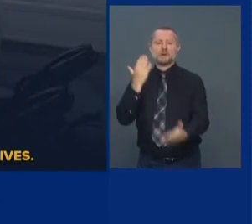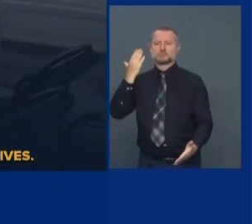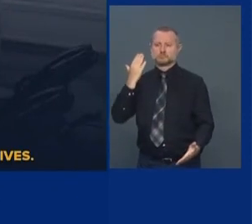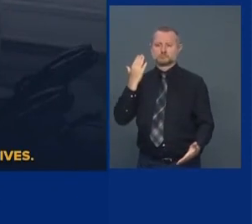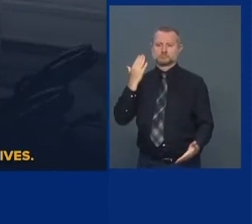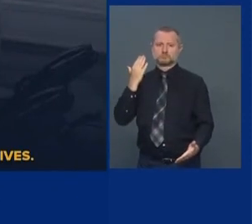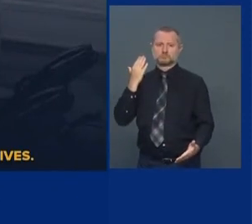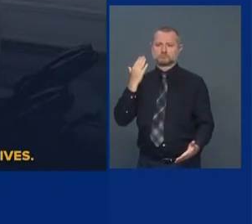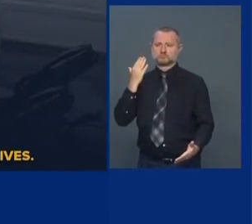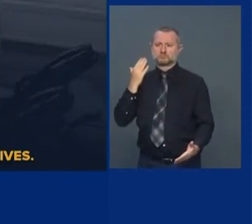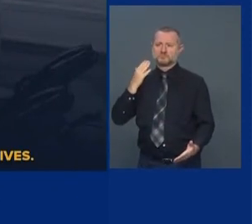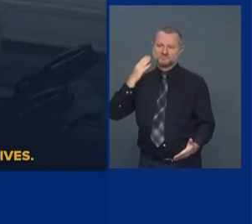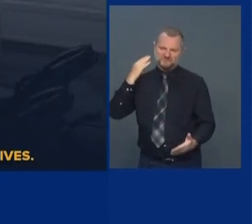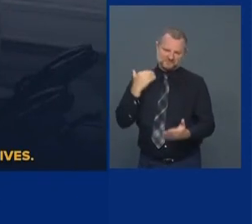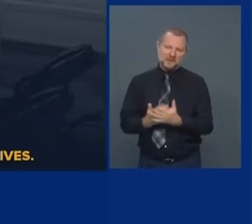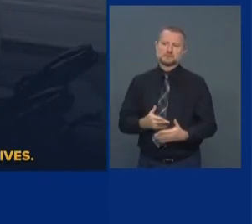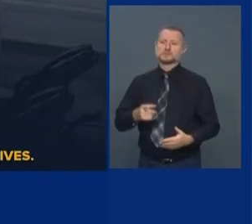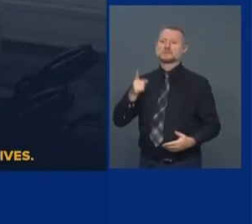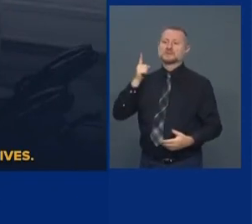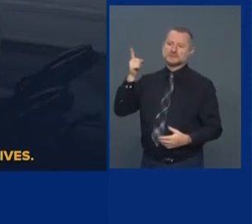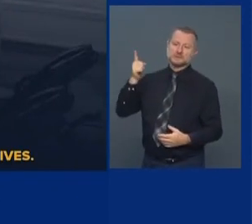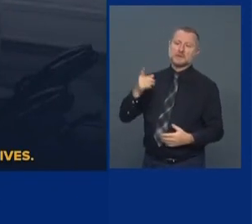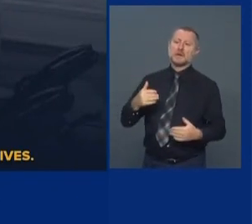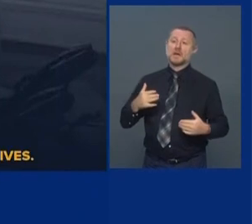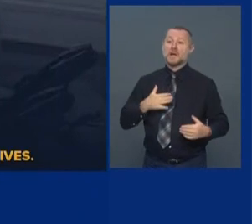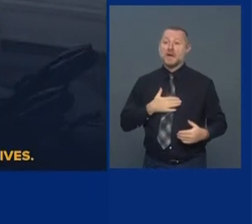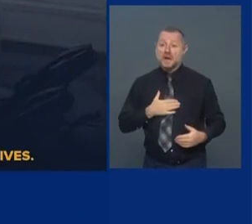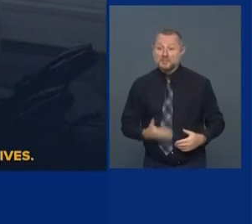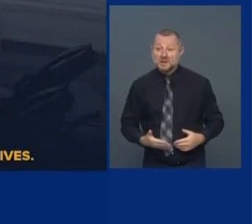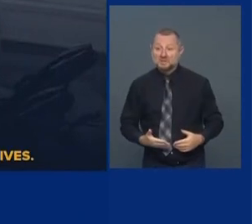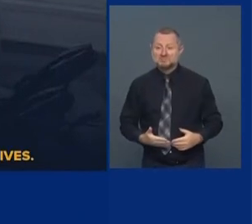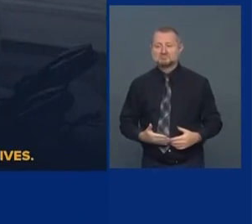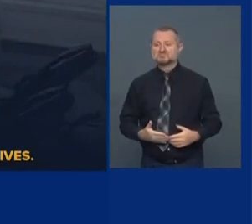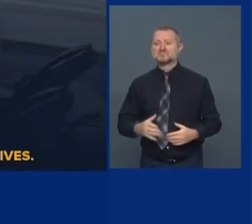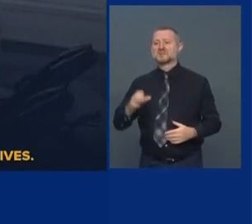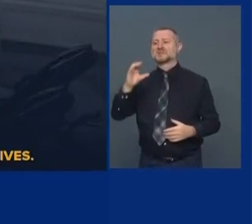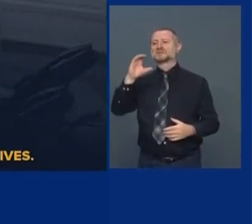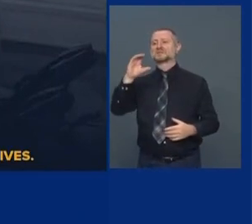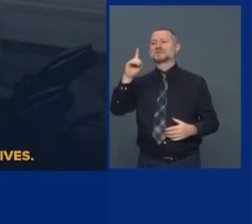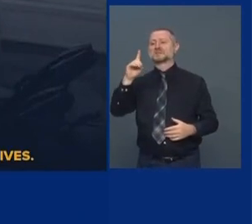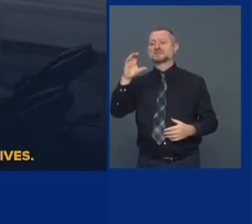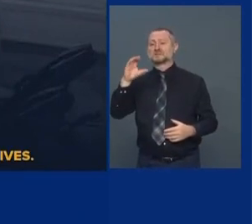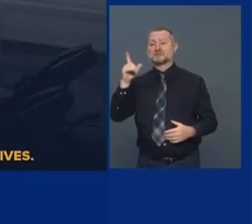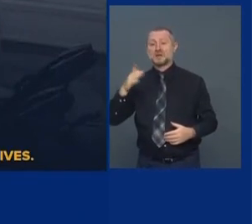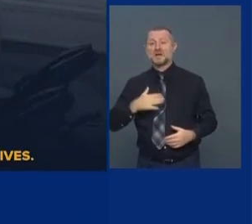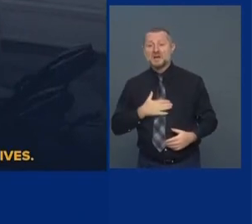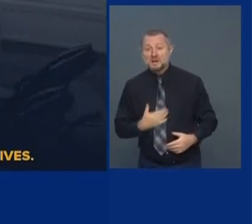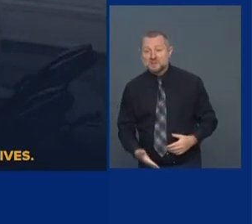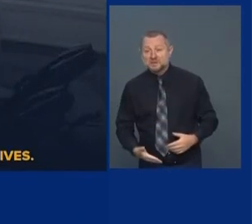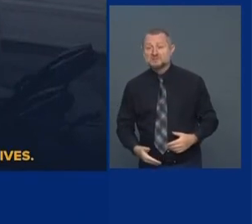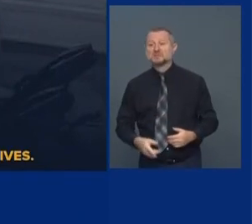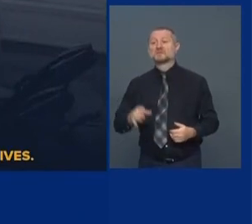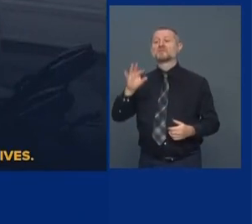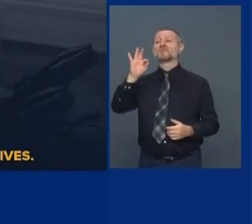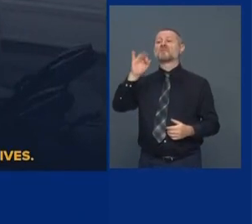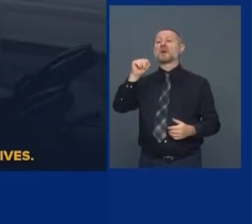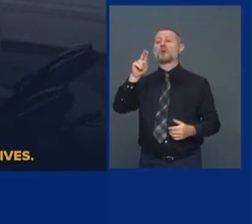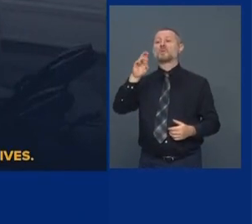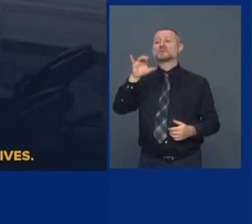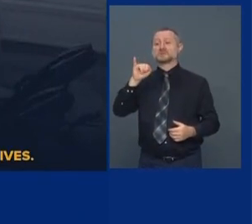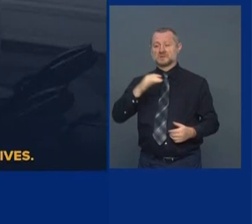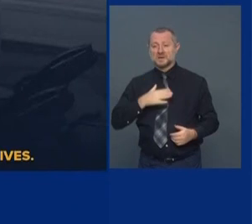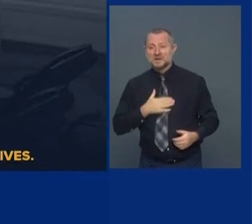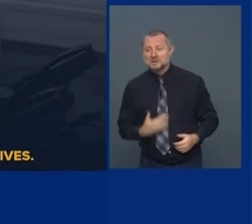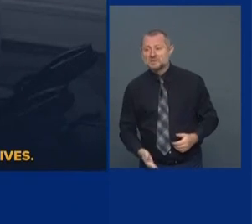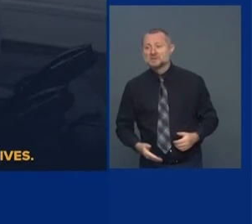It's a fact that he admitted. And the CDC admitted. And Fauci admitted. The China